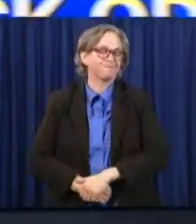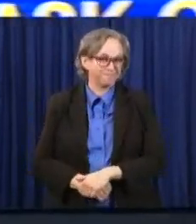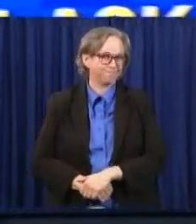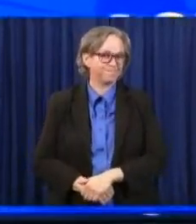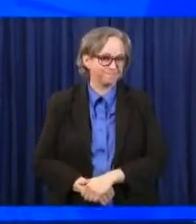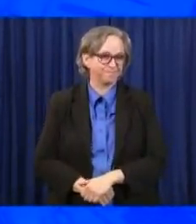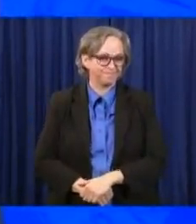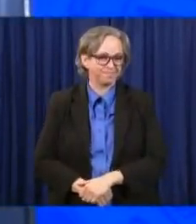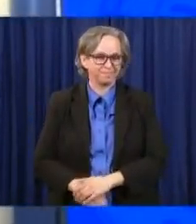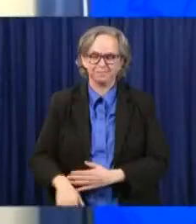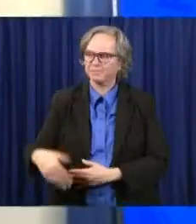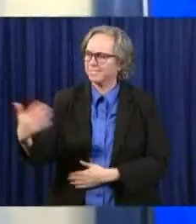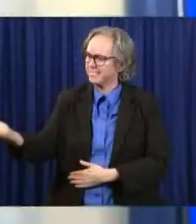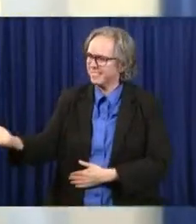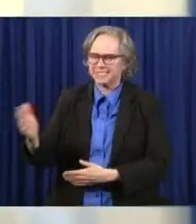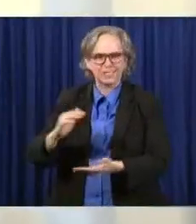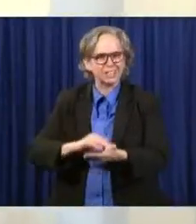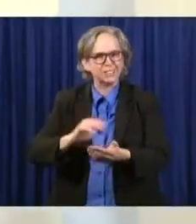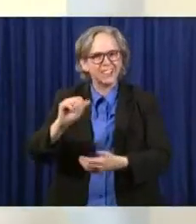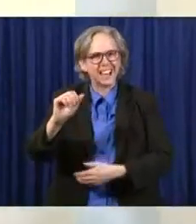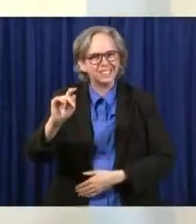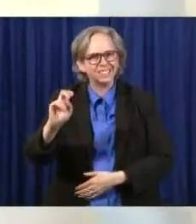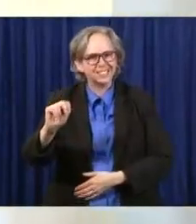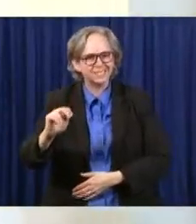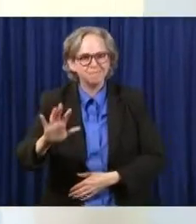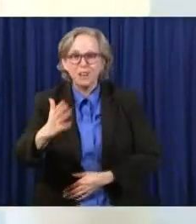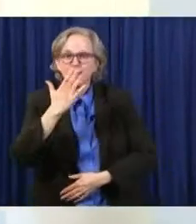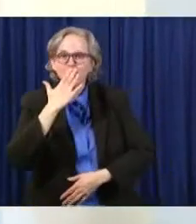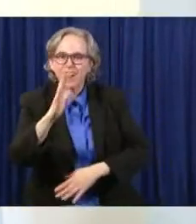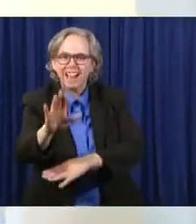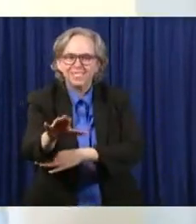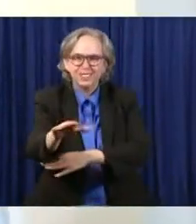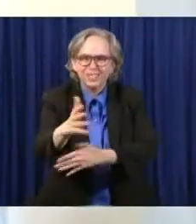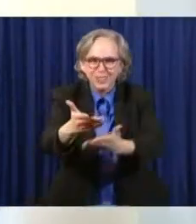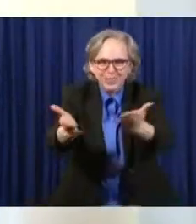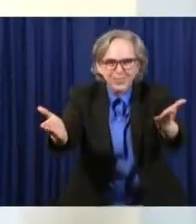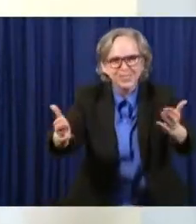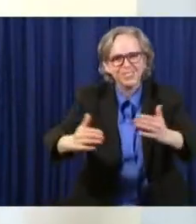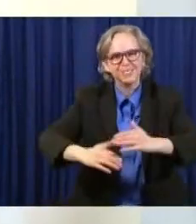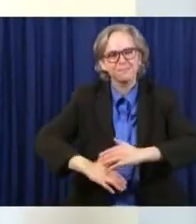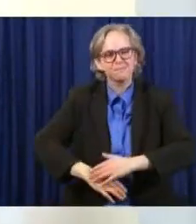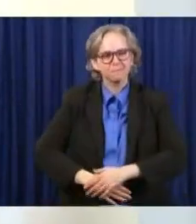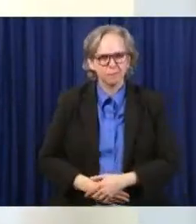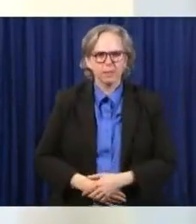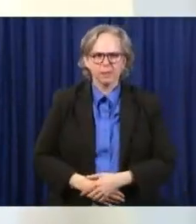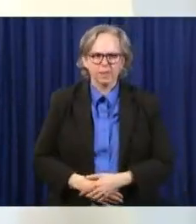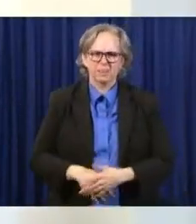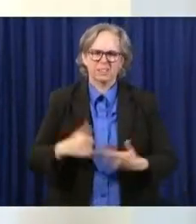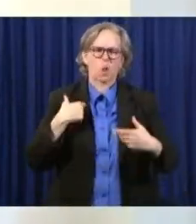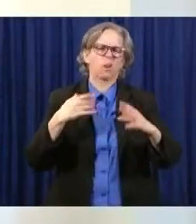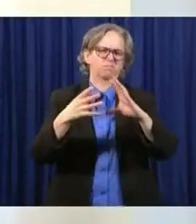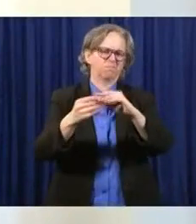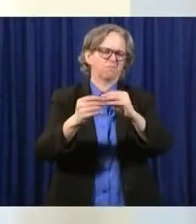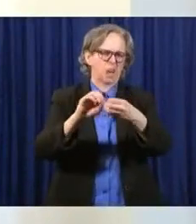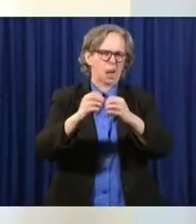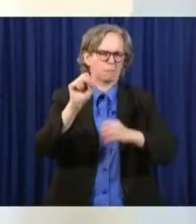Acton? Good afternoon, Governor, and good afternoon, everyone. We'll go ahead and start with the data.